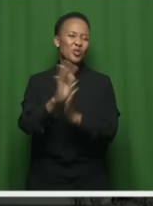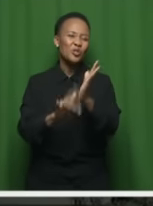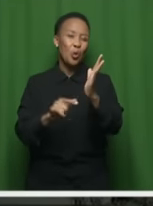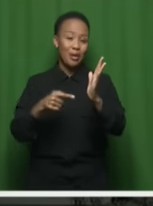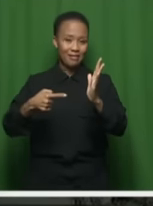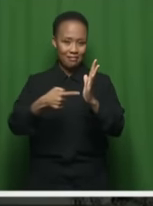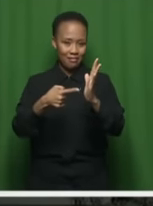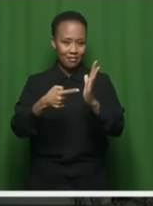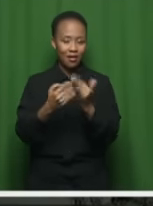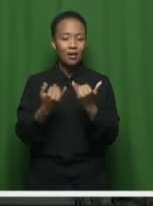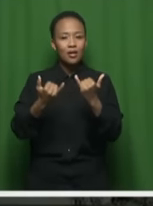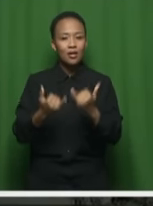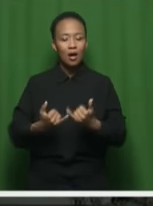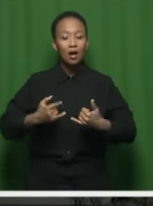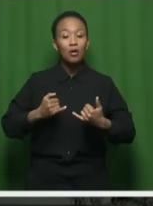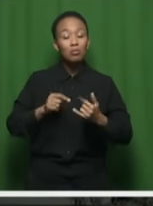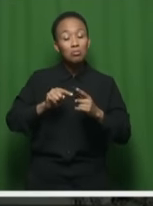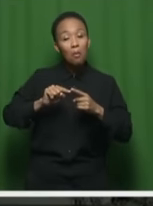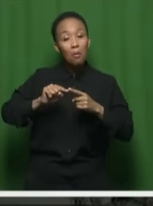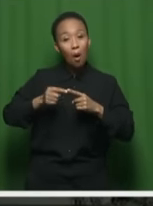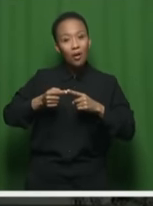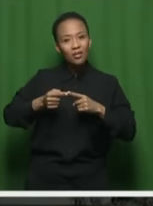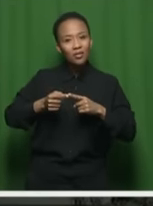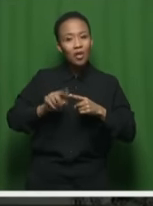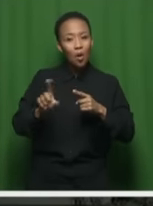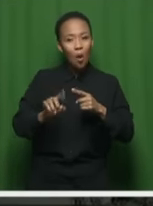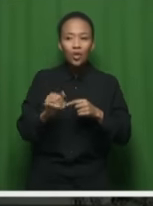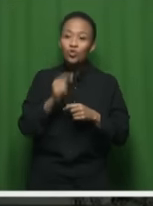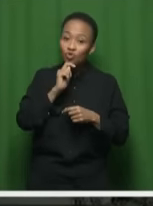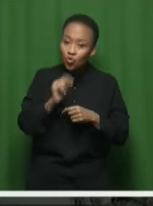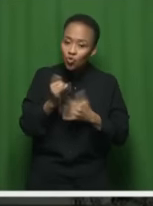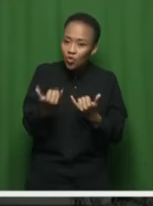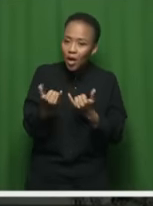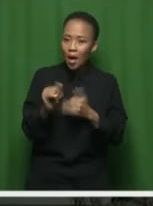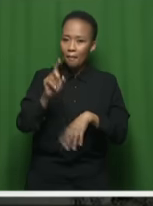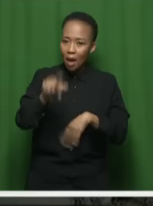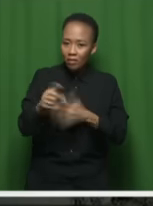what do we know to this point and what is to be expected today?